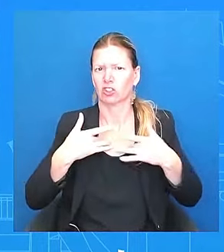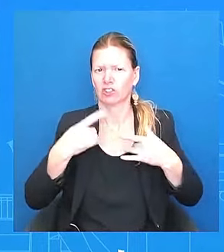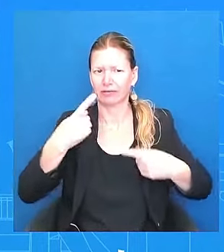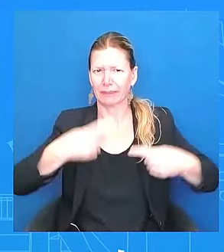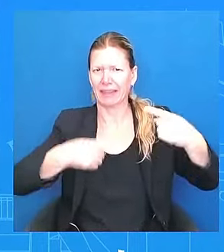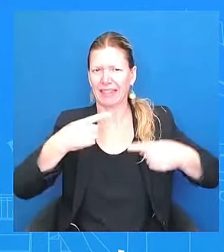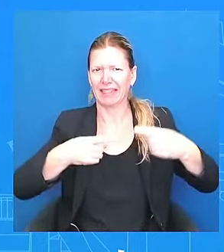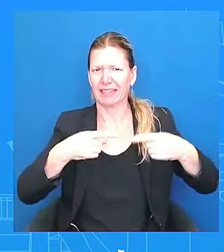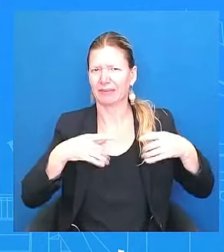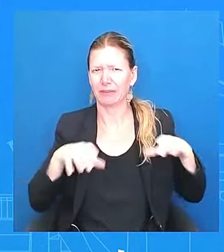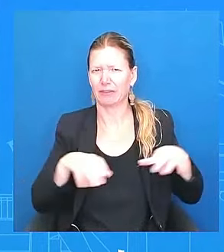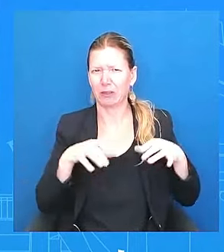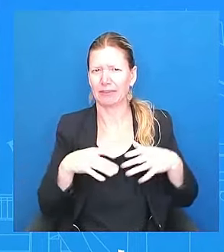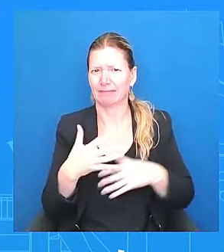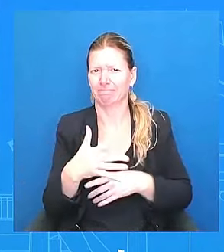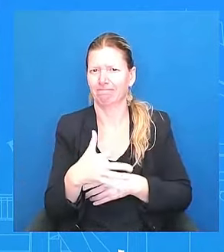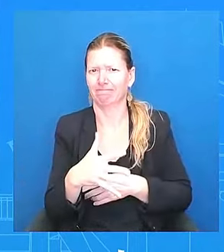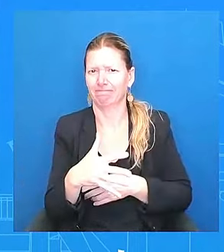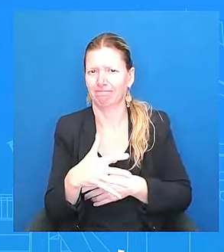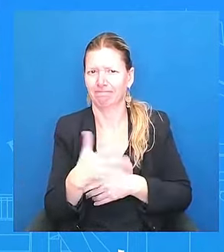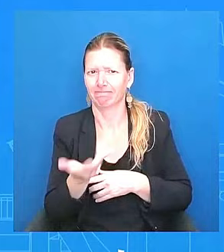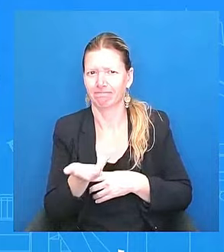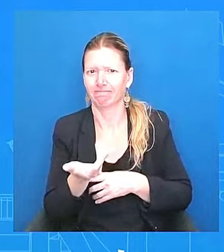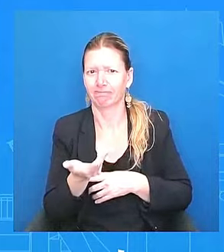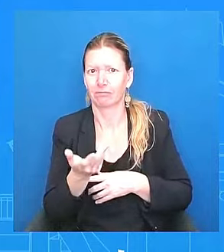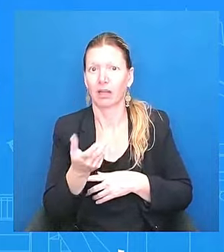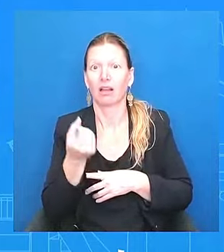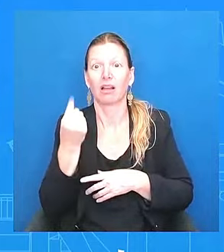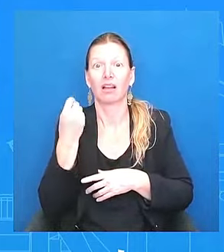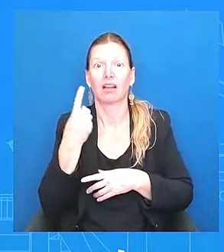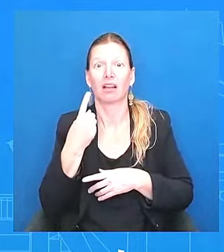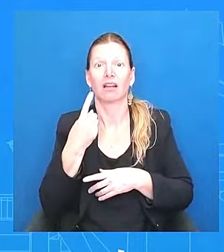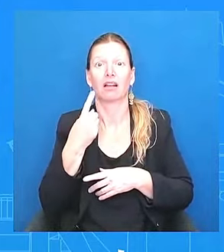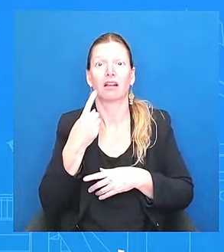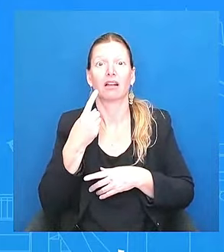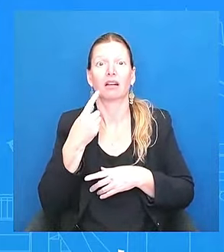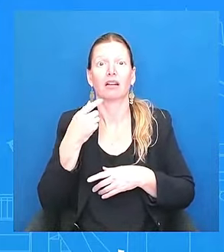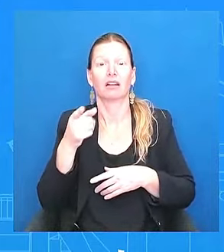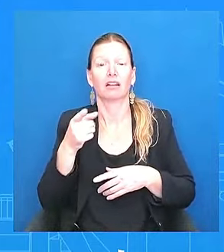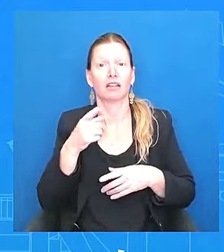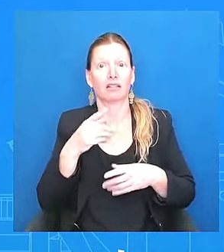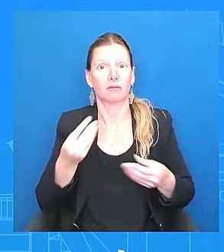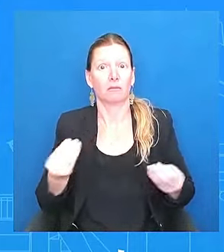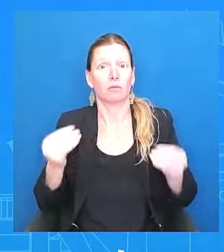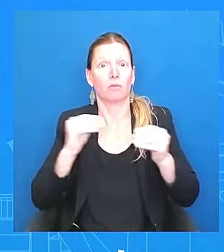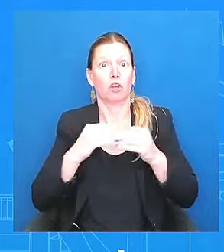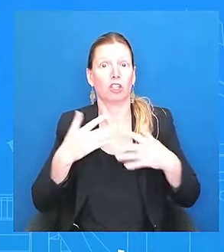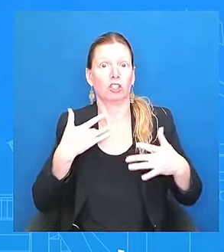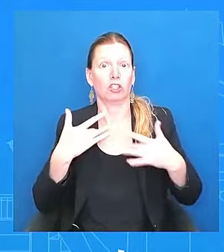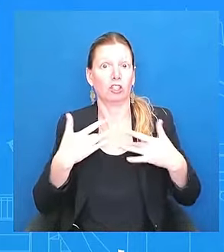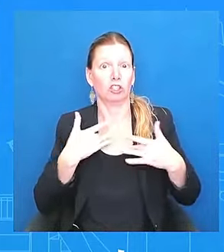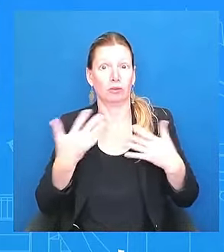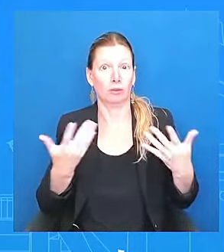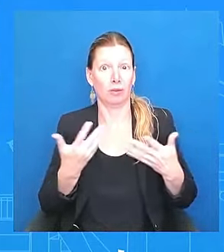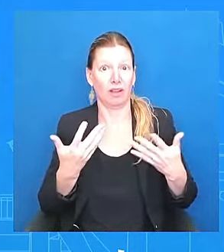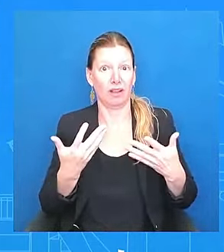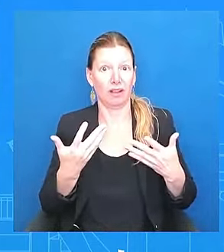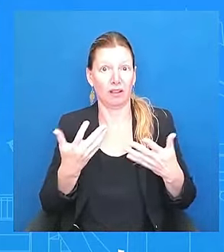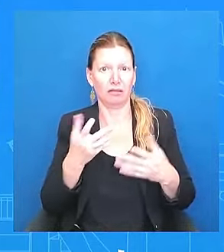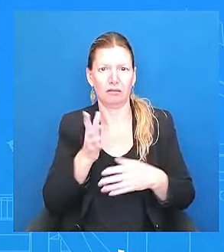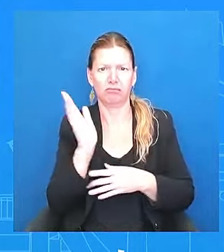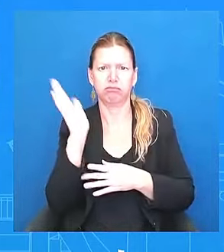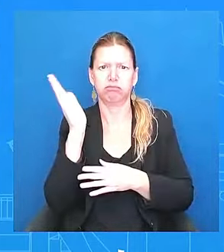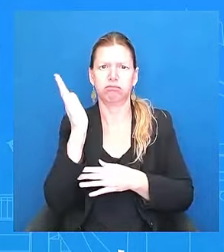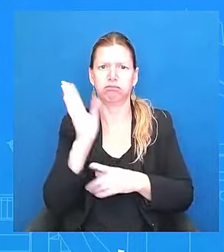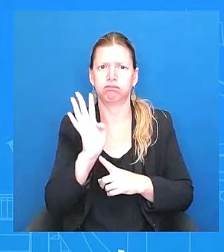more. He spoke for four minutes in public on Monday evening on the Supreme Court decision. And he spoke for about 10 minutes in public yesterday